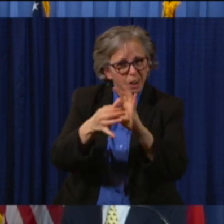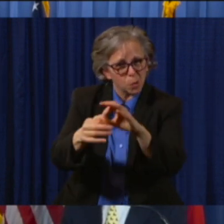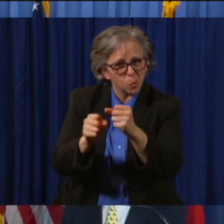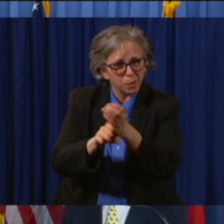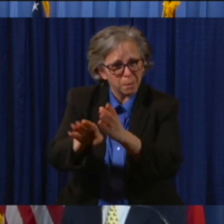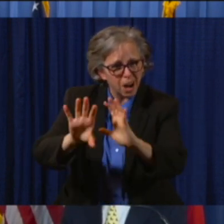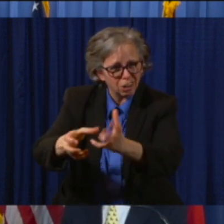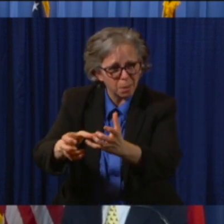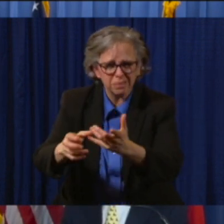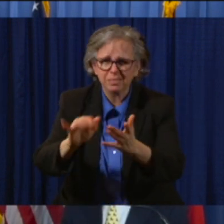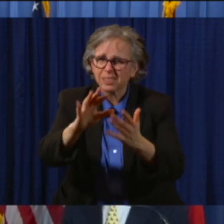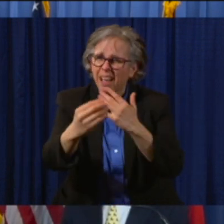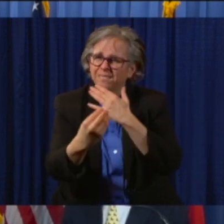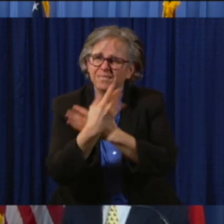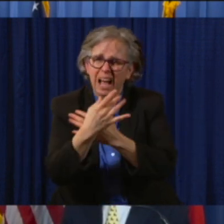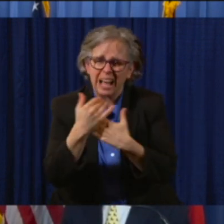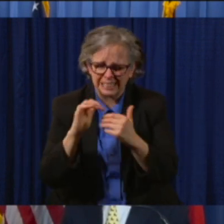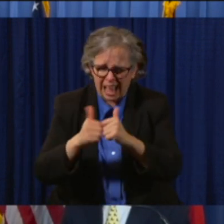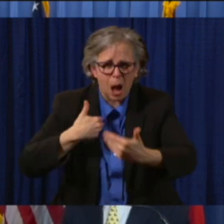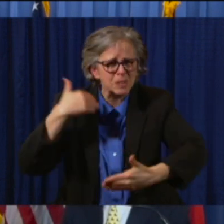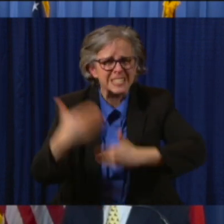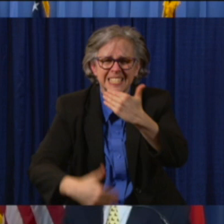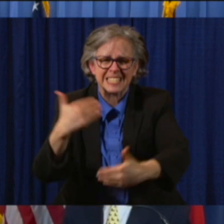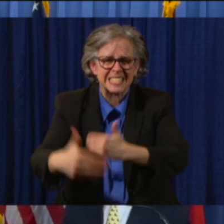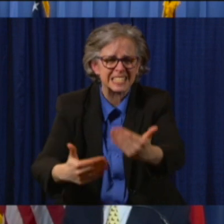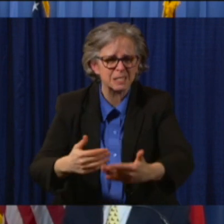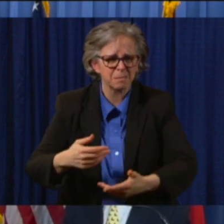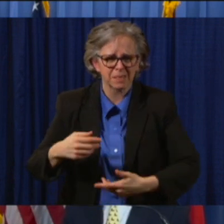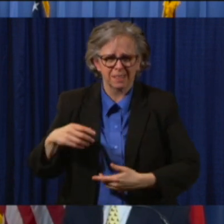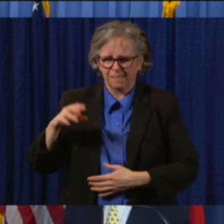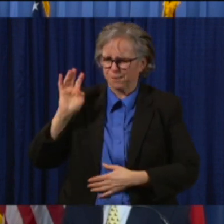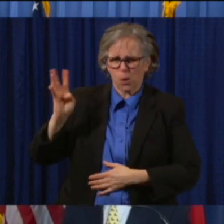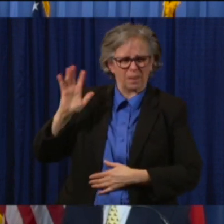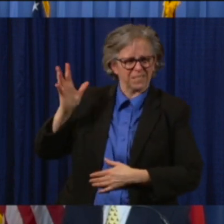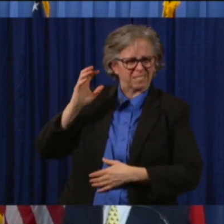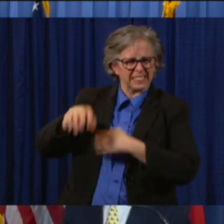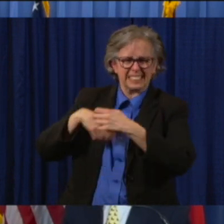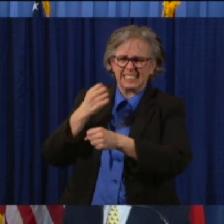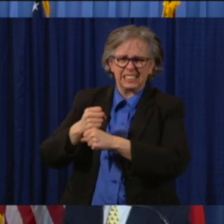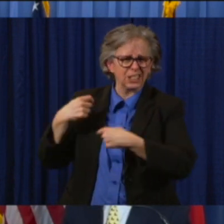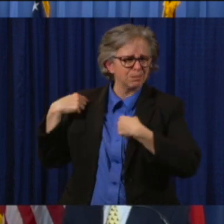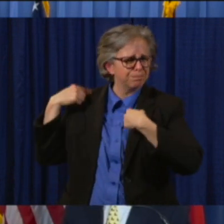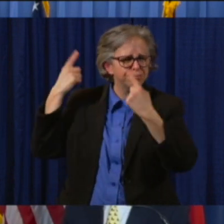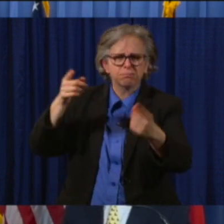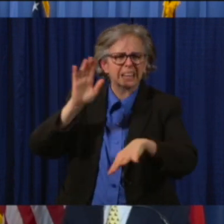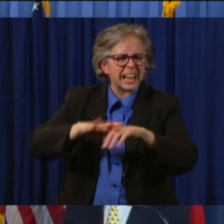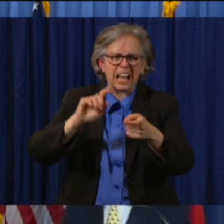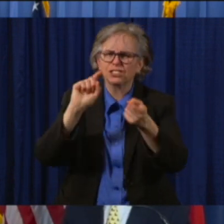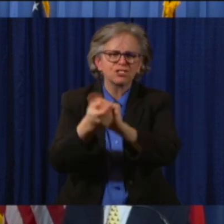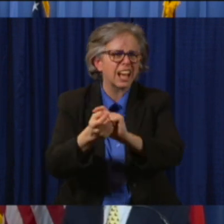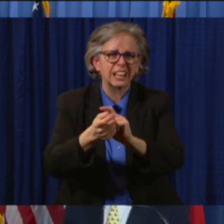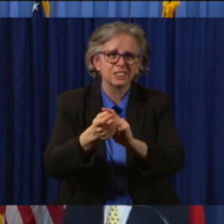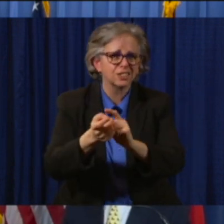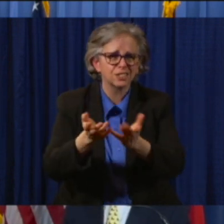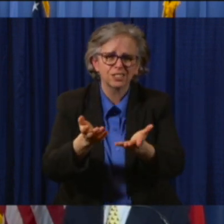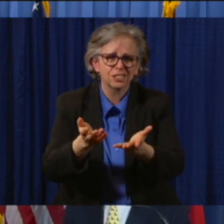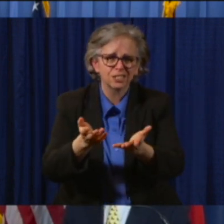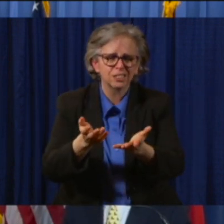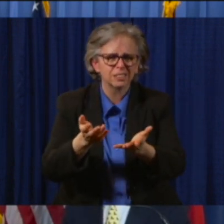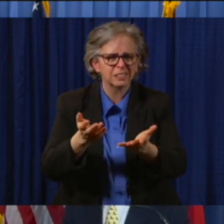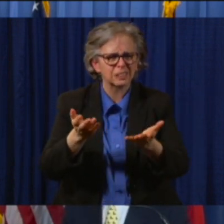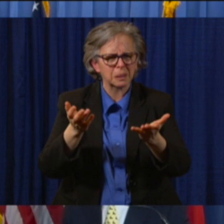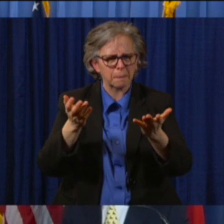40 and 50 years of things and more overnight. If you were us, given a pandemic,